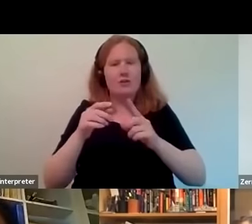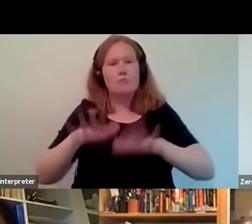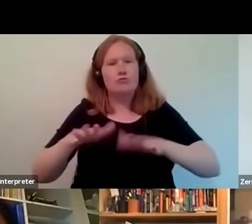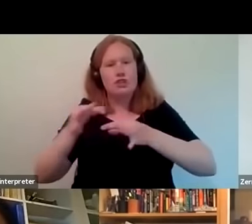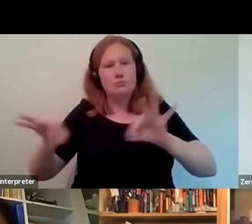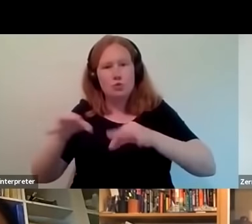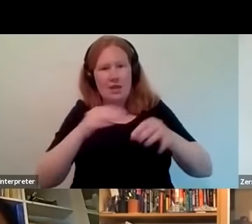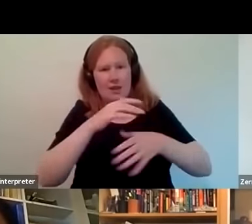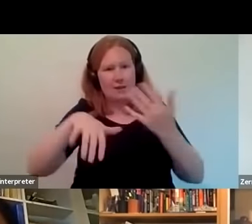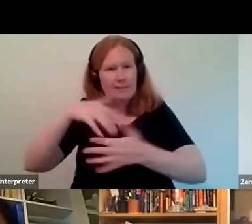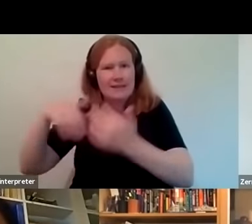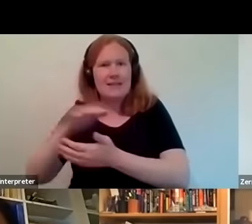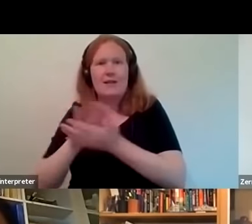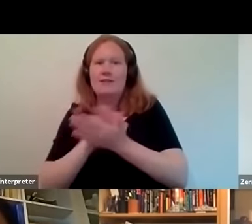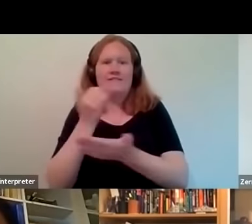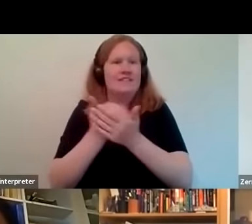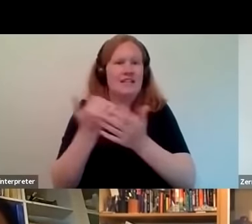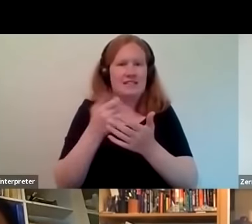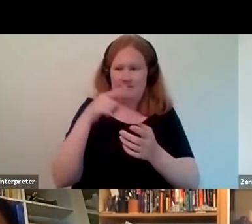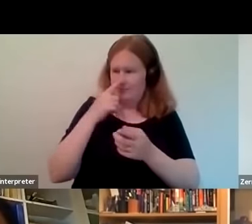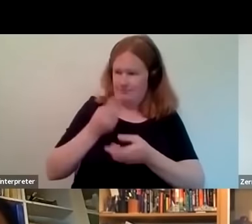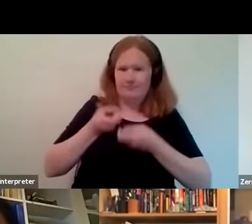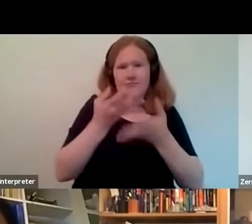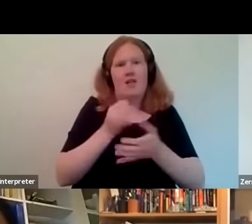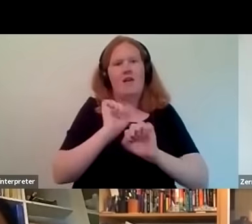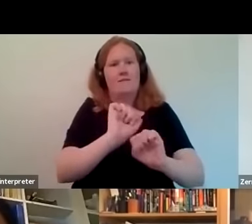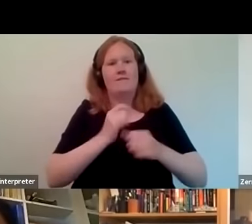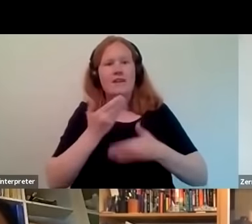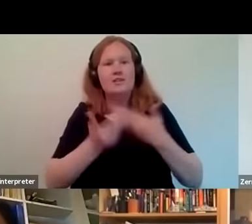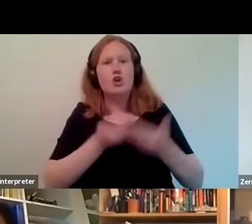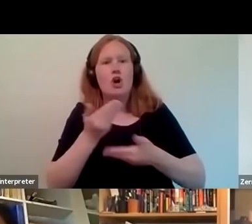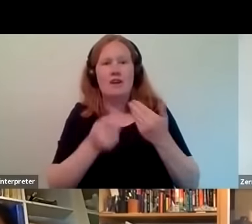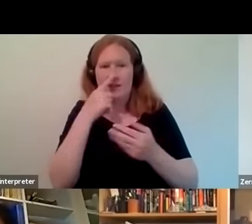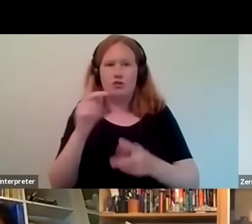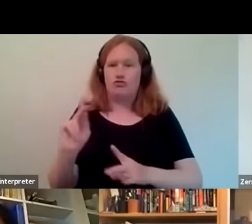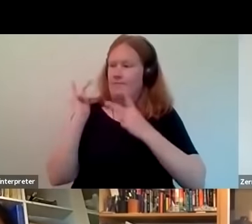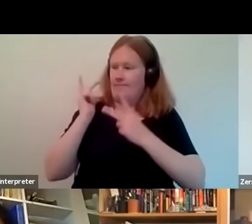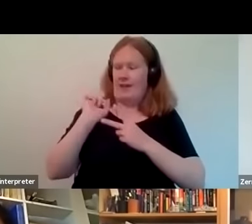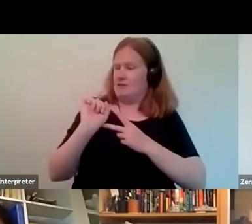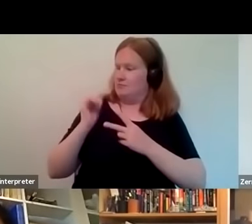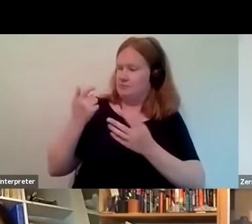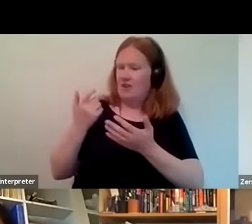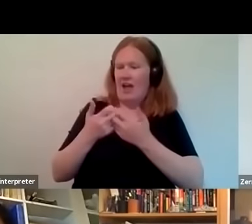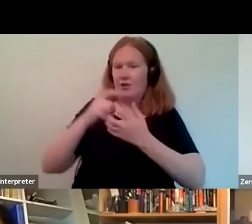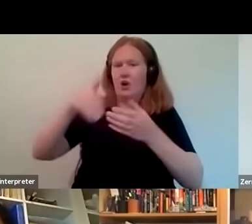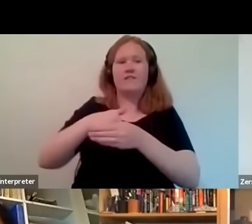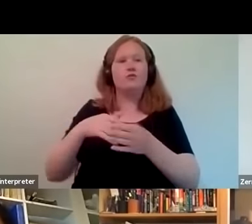great having them two together to tell that story and and really kind of reflect on on on their journey into into reggae